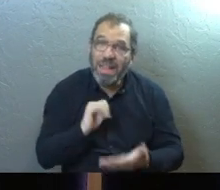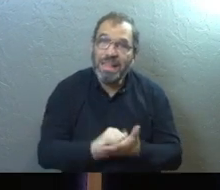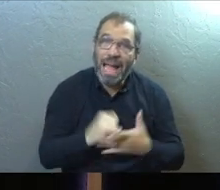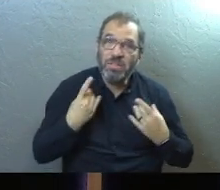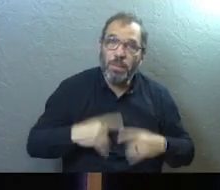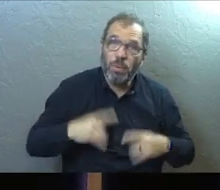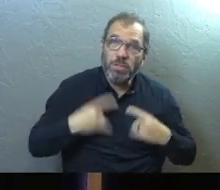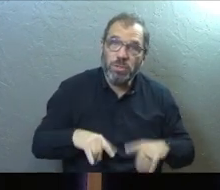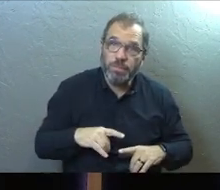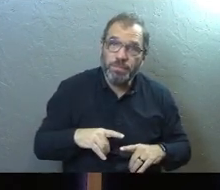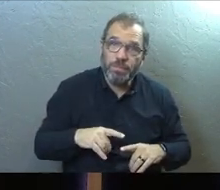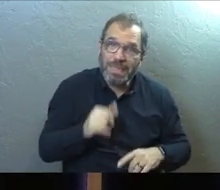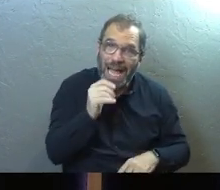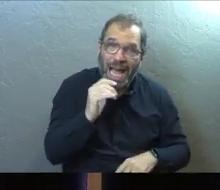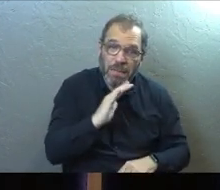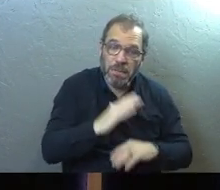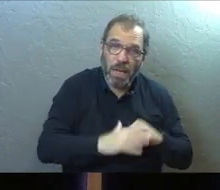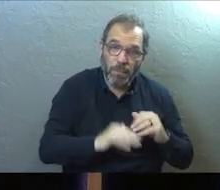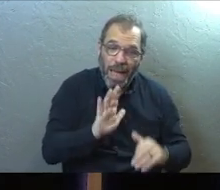depression right there.